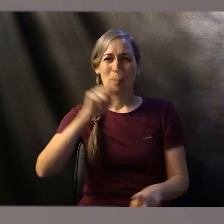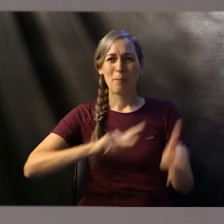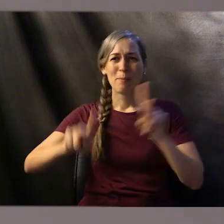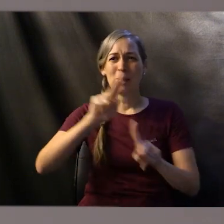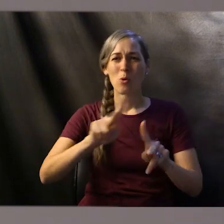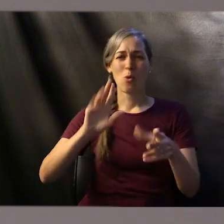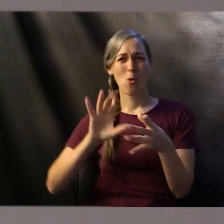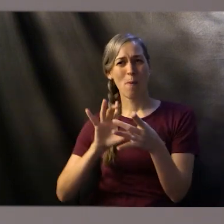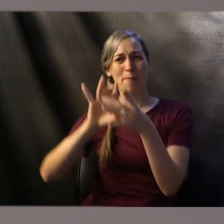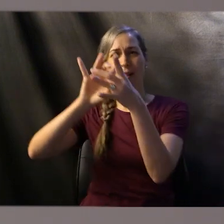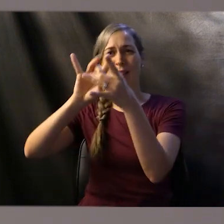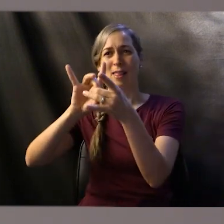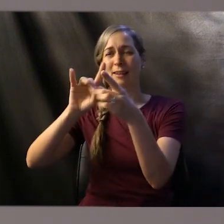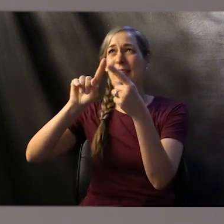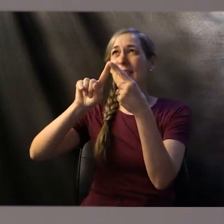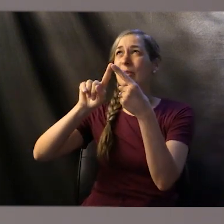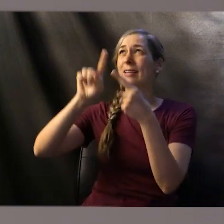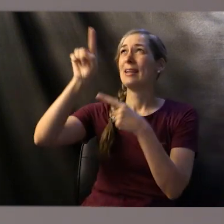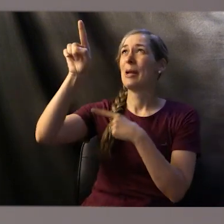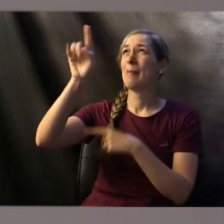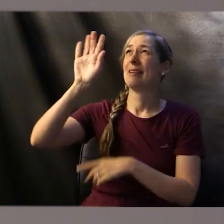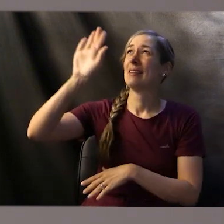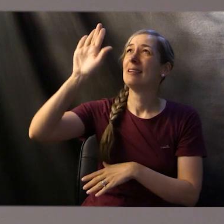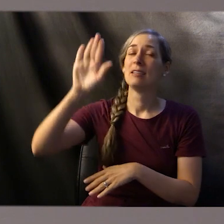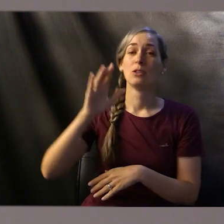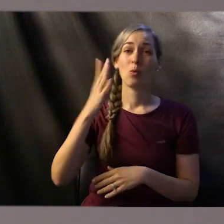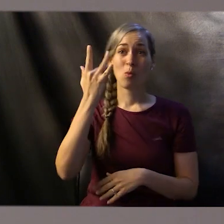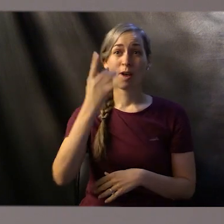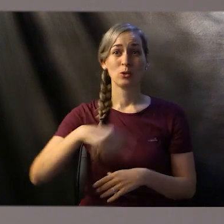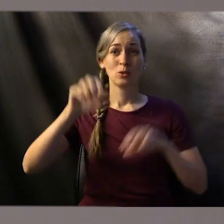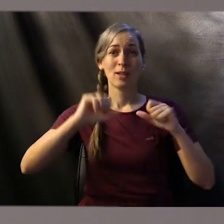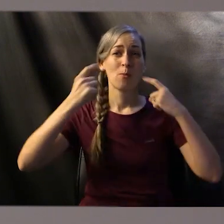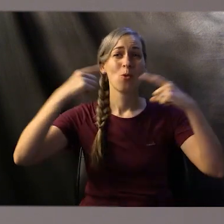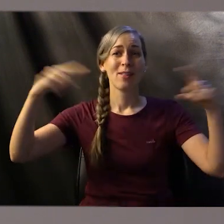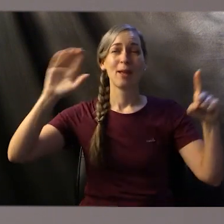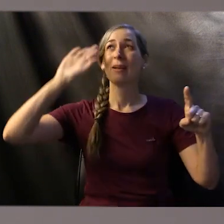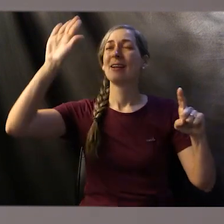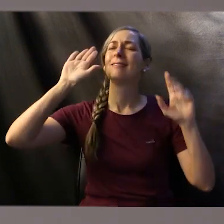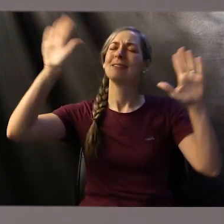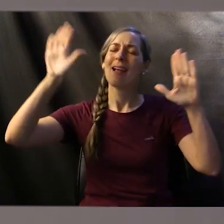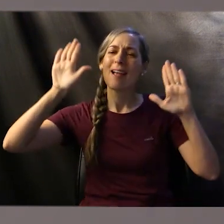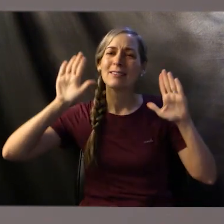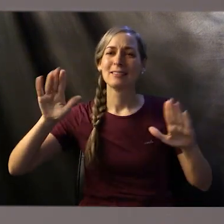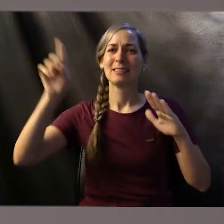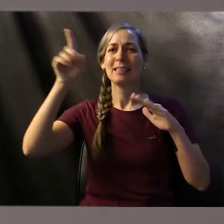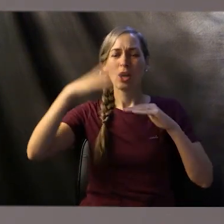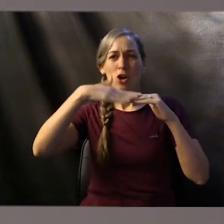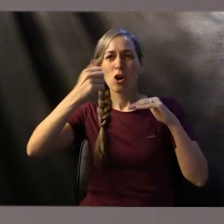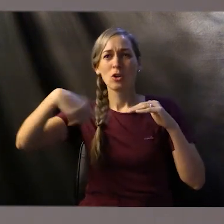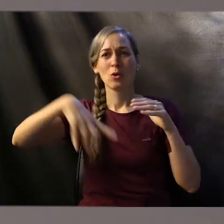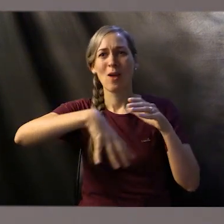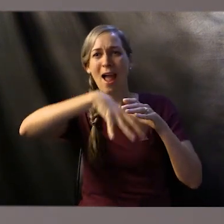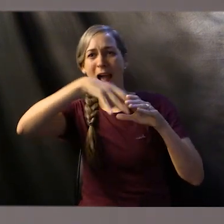his own possession, that you may proclaim the excellencies of him who called you out of darkness into his marvelous light.